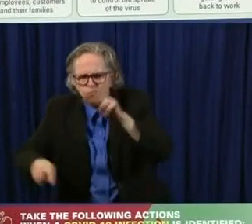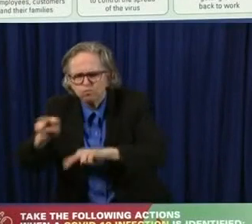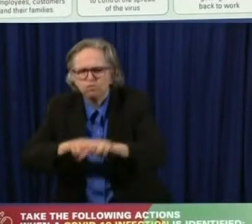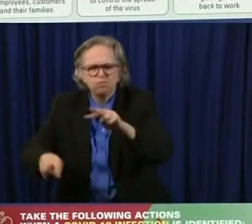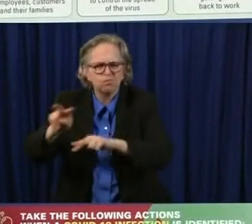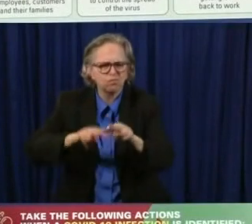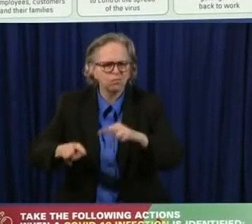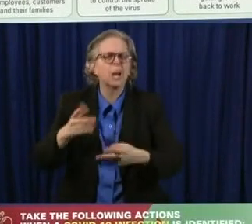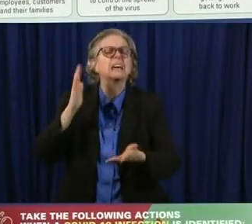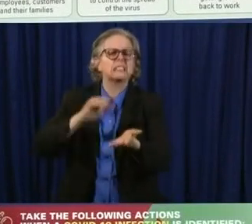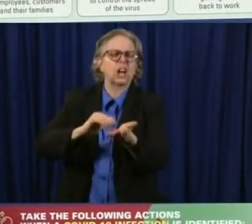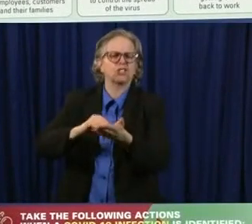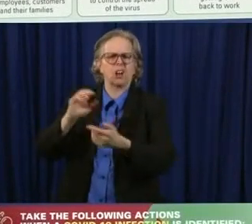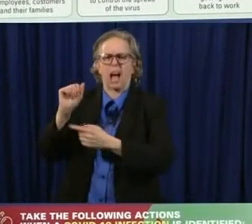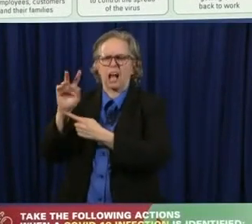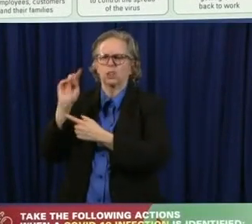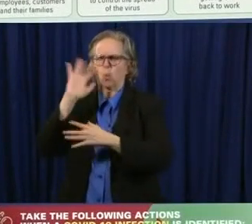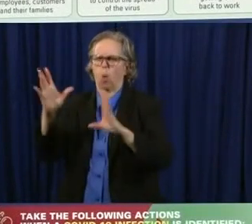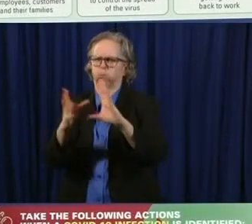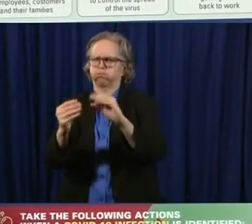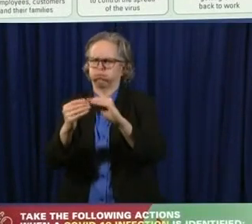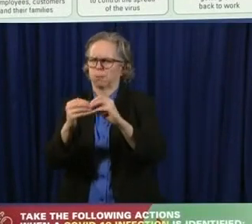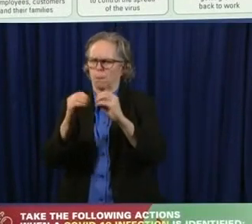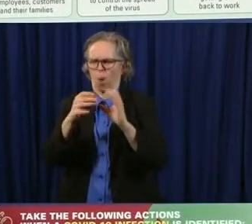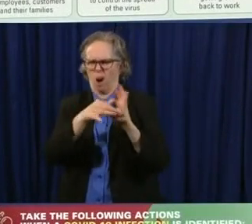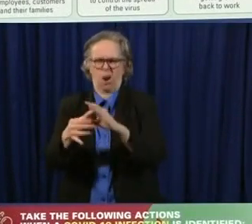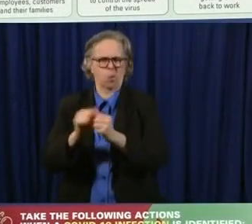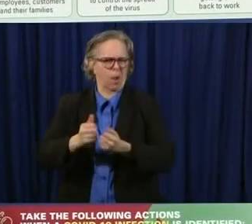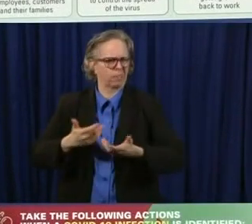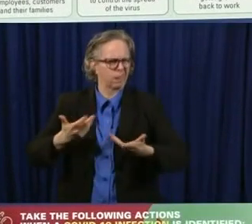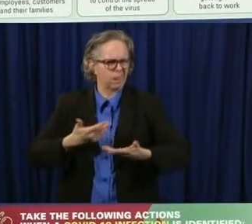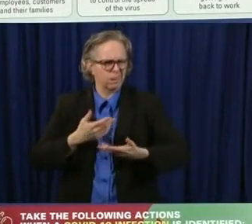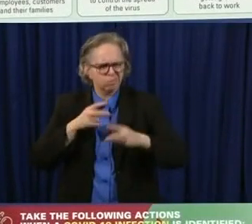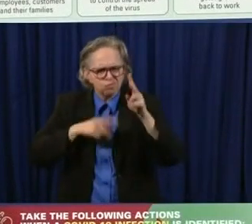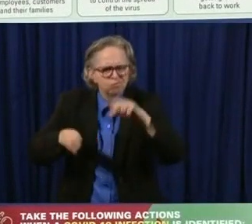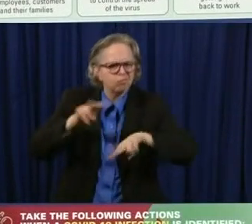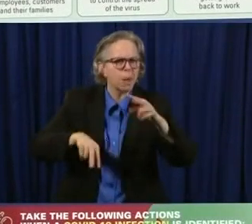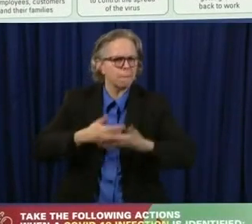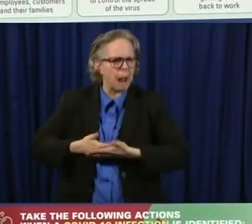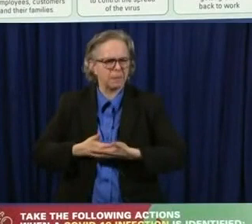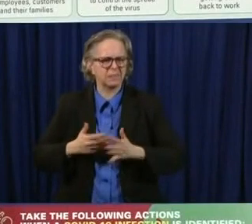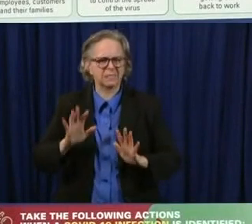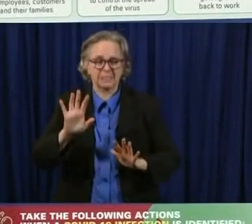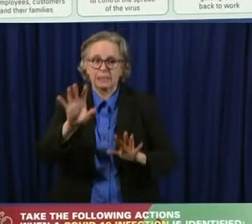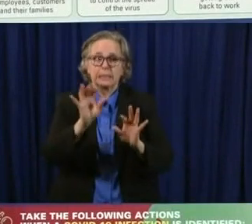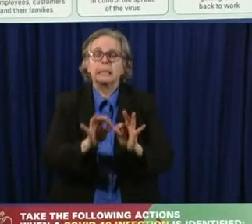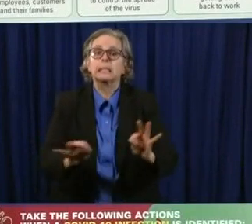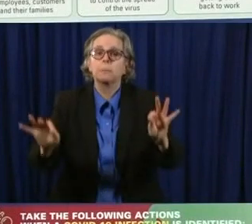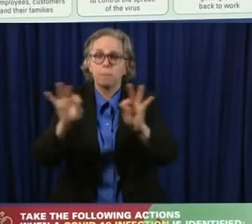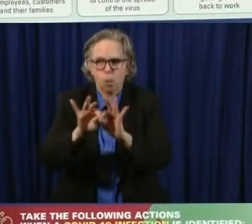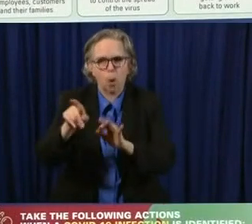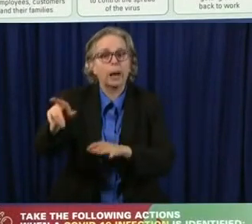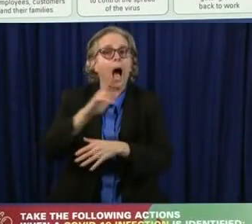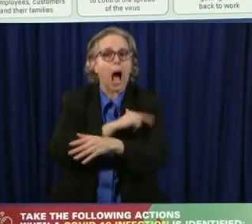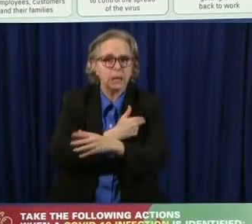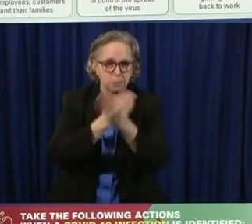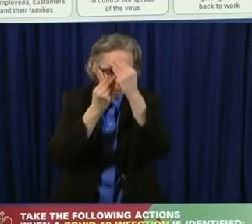to making sure your children and making sure yourself are having, having the appointments, uh, that, that you need.